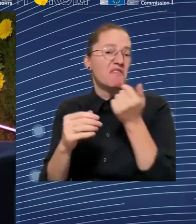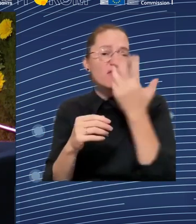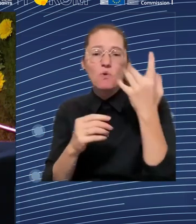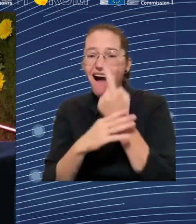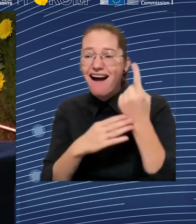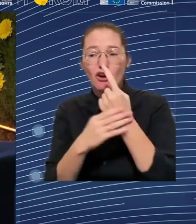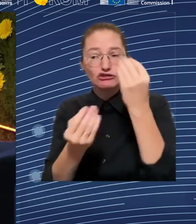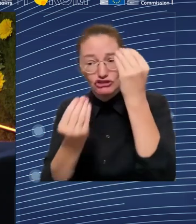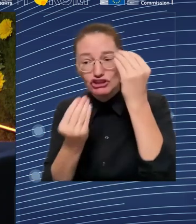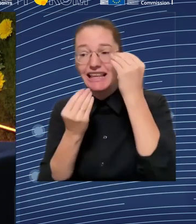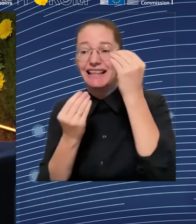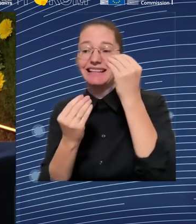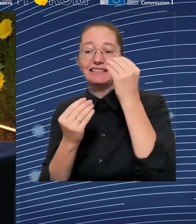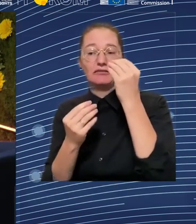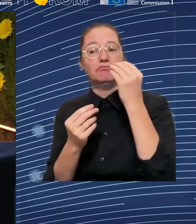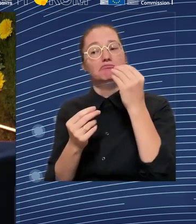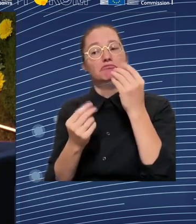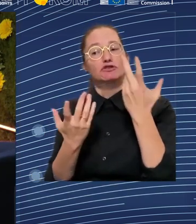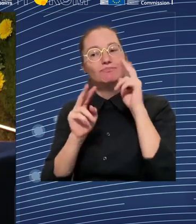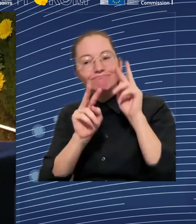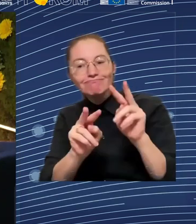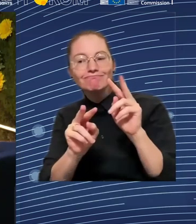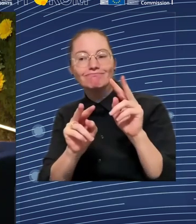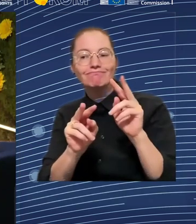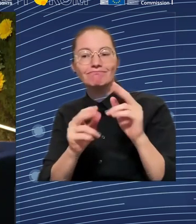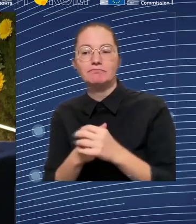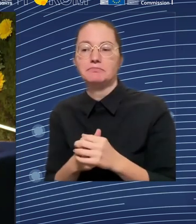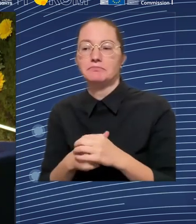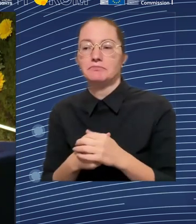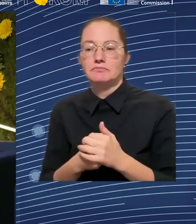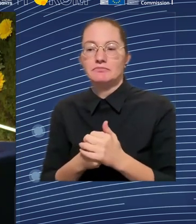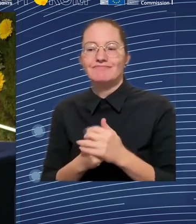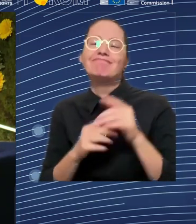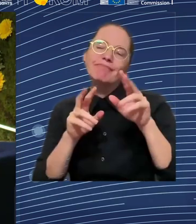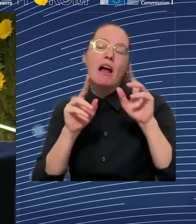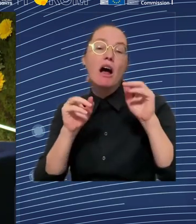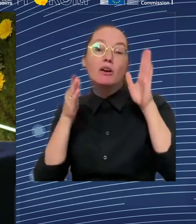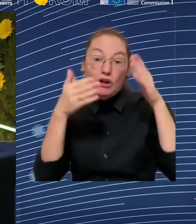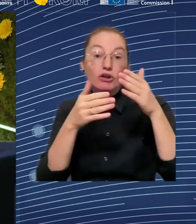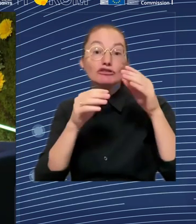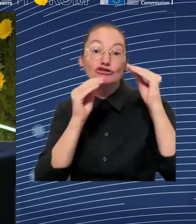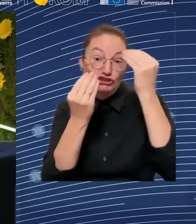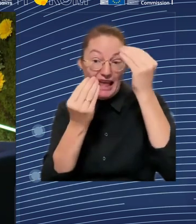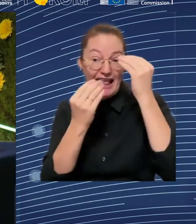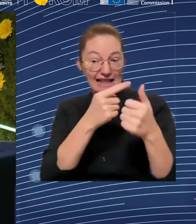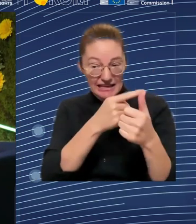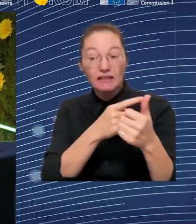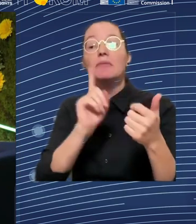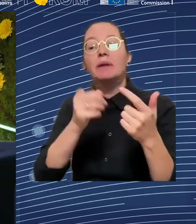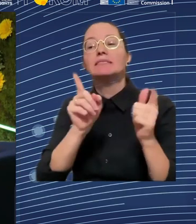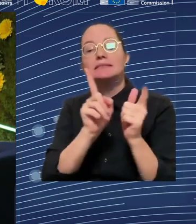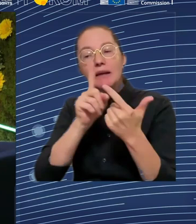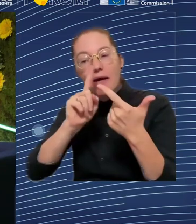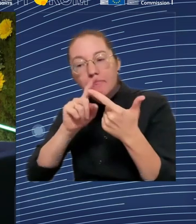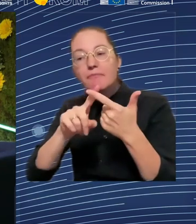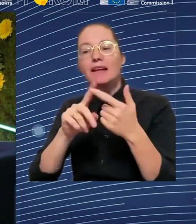help workers prepare for an evolving labour market. And that's particularly relevant